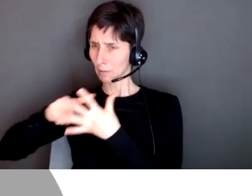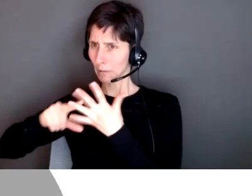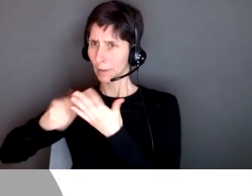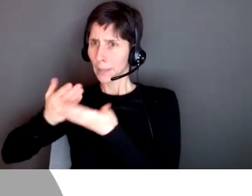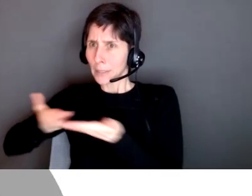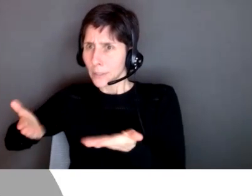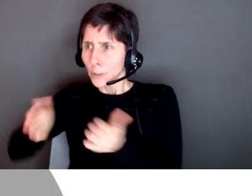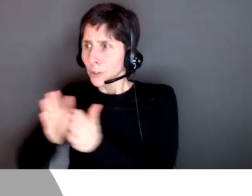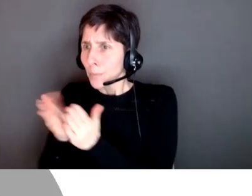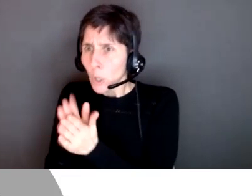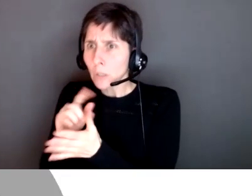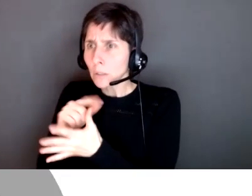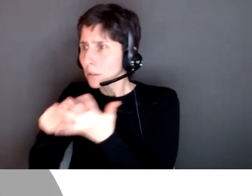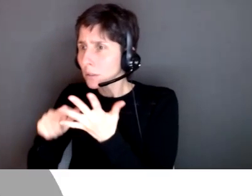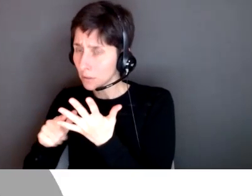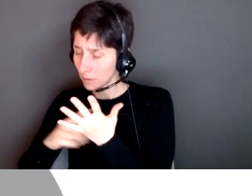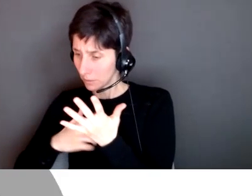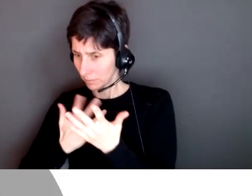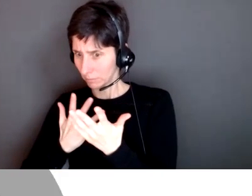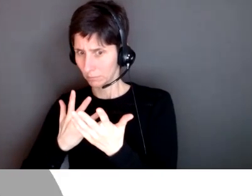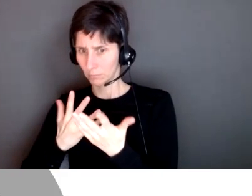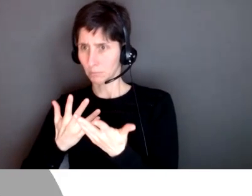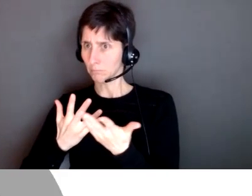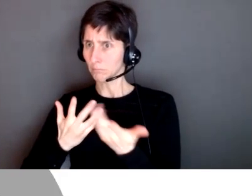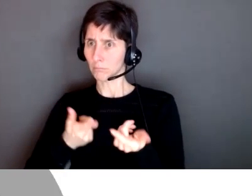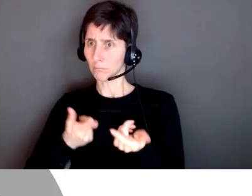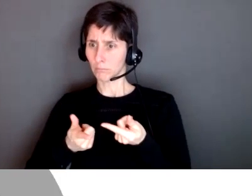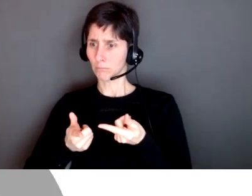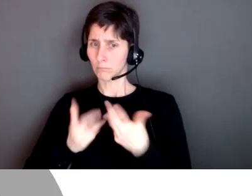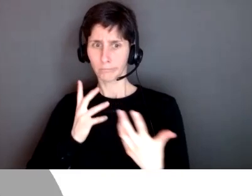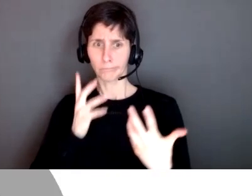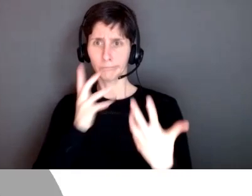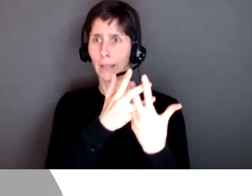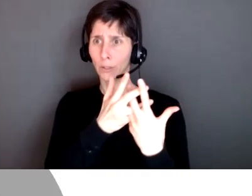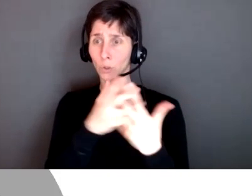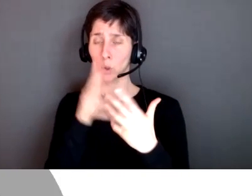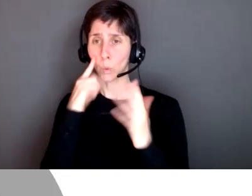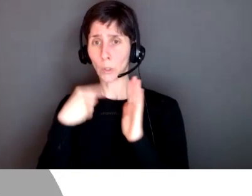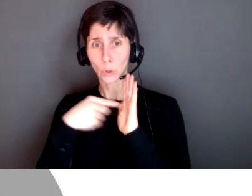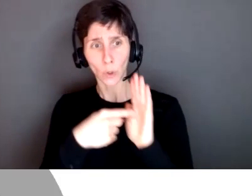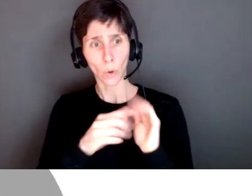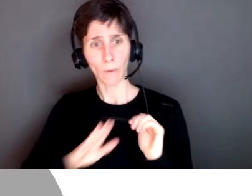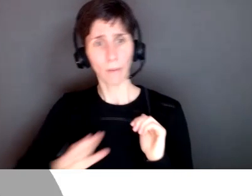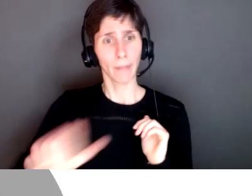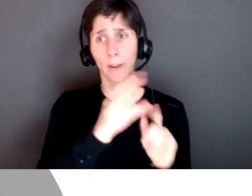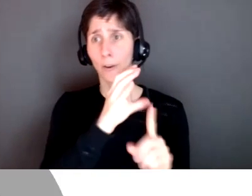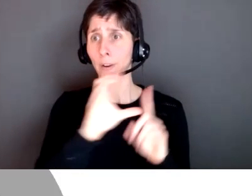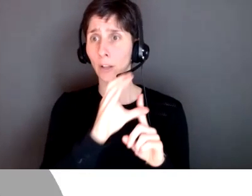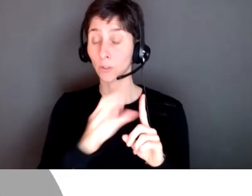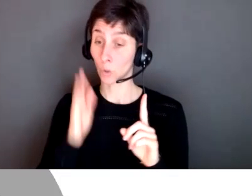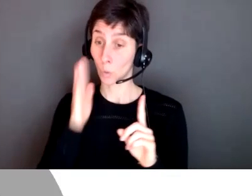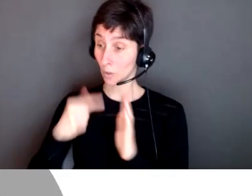assess the books that you have in your classroom and whether those books have a represent a variety of cultures and not just